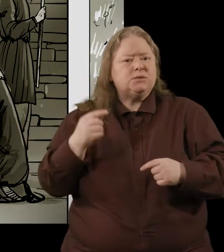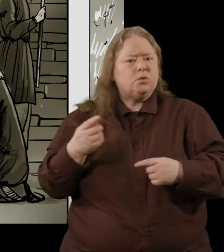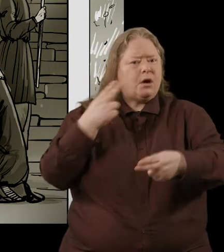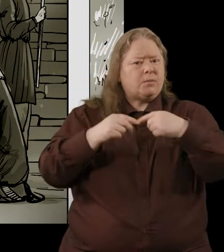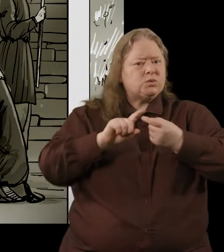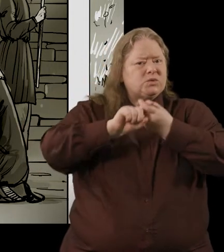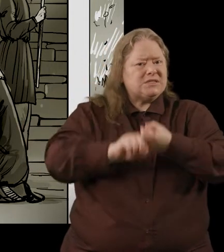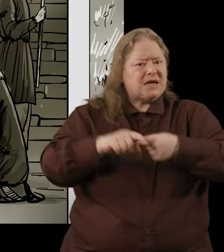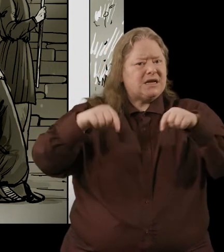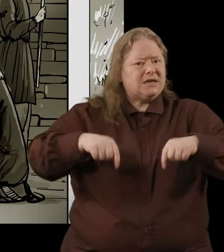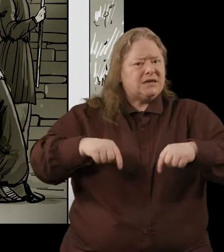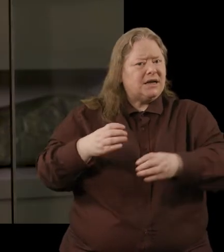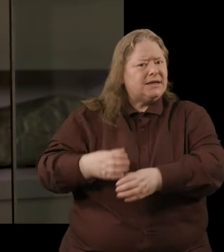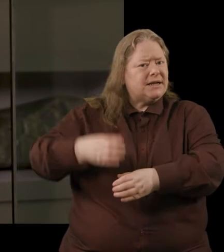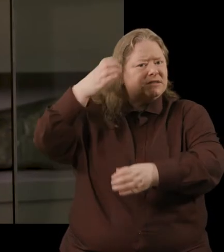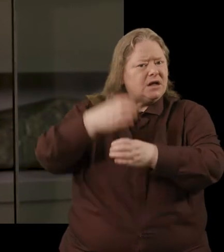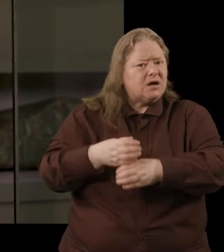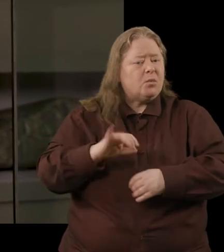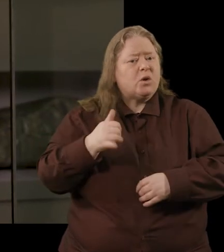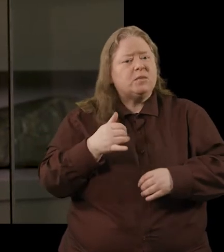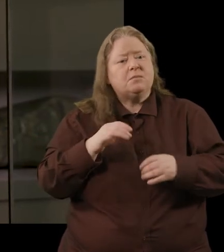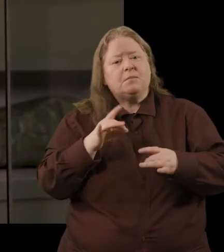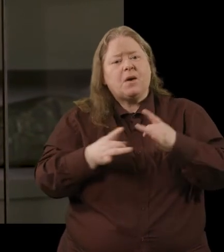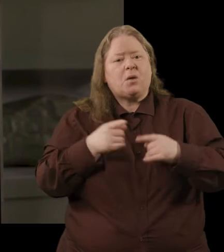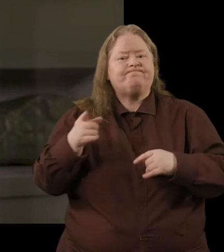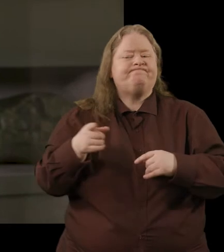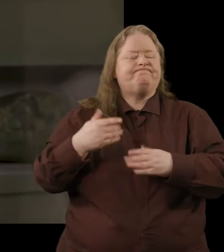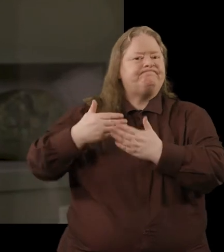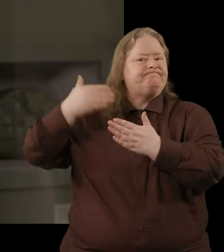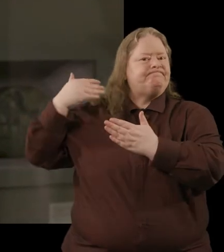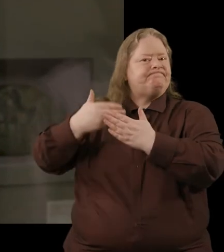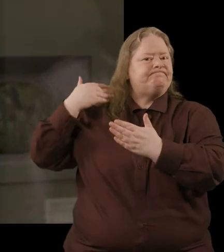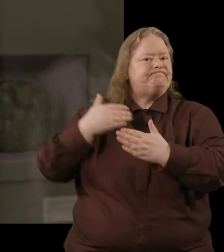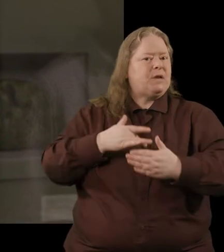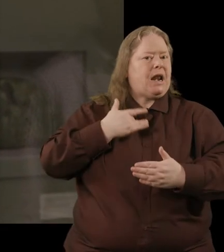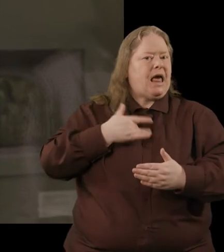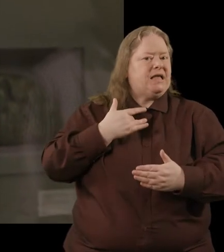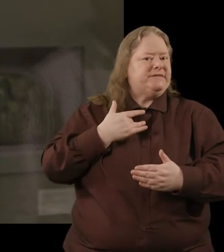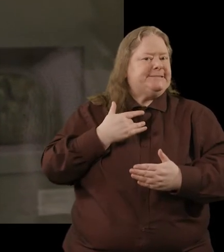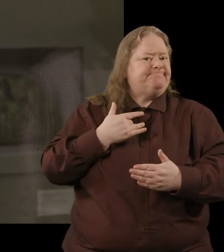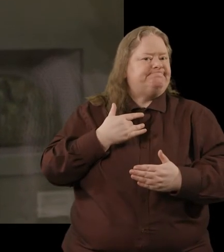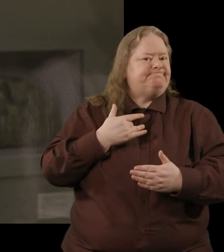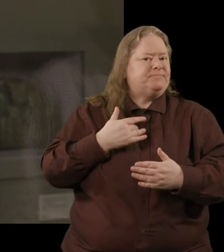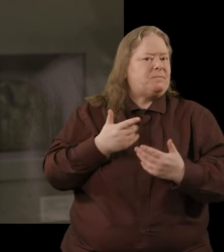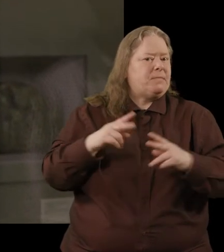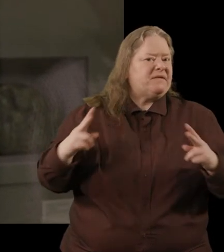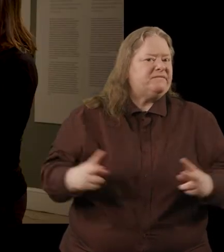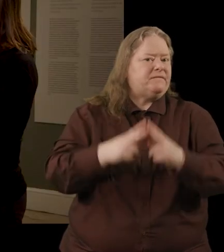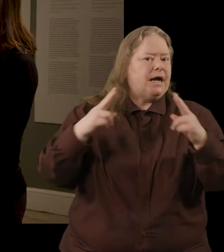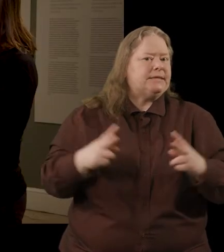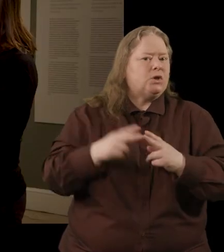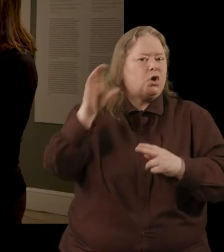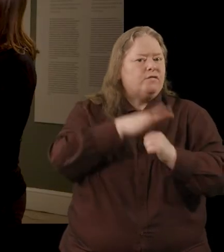to stay at Glendalough, probably making up for the lives they'd led, maybe of violence and